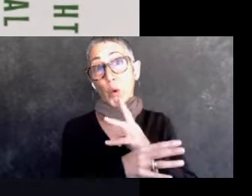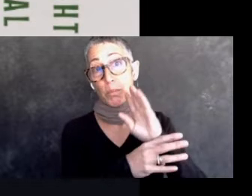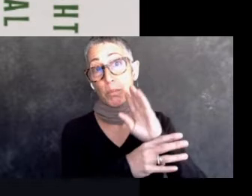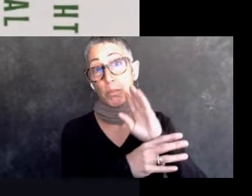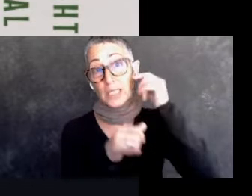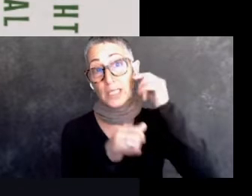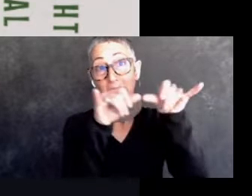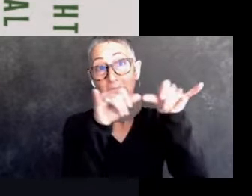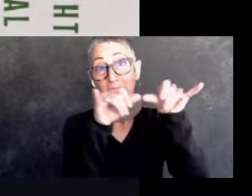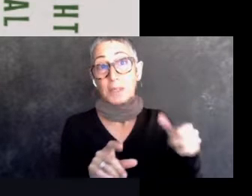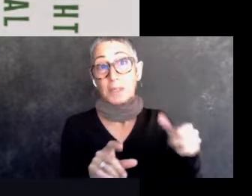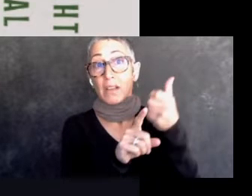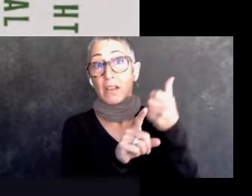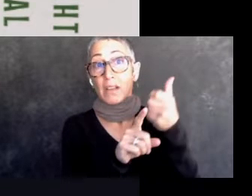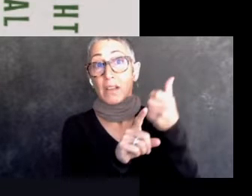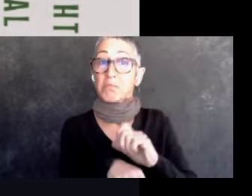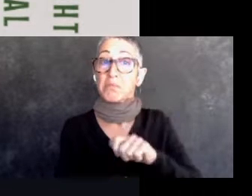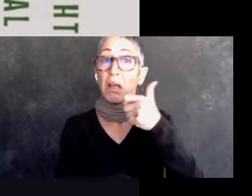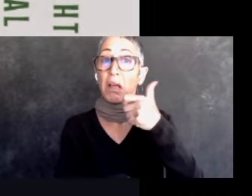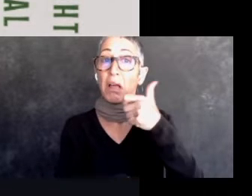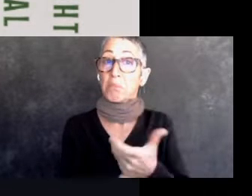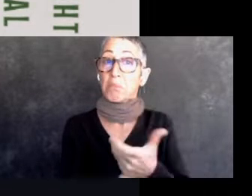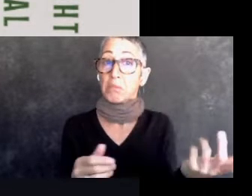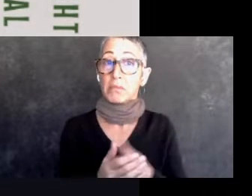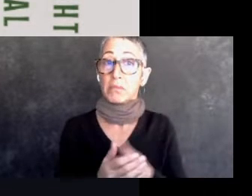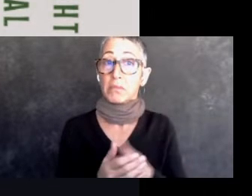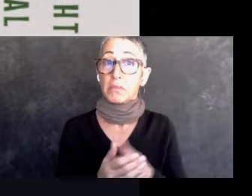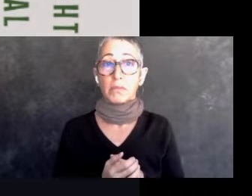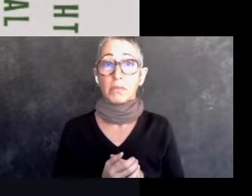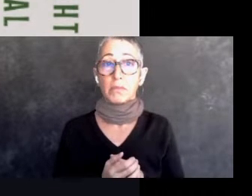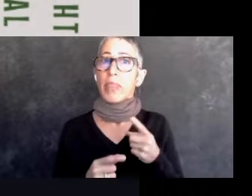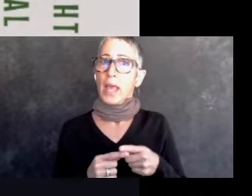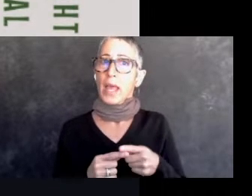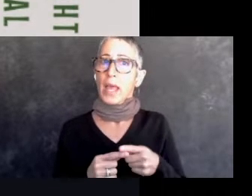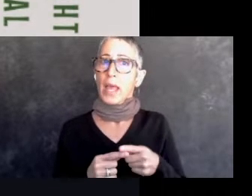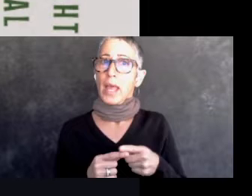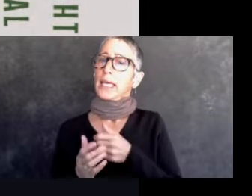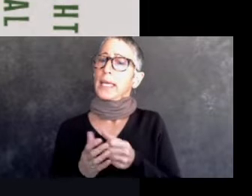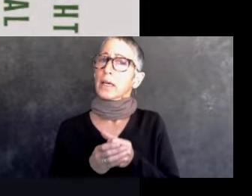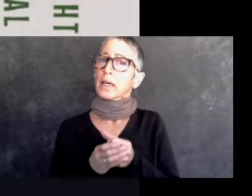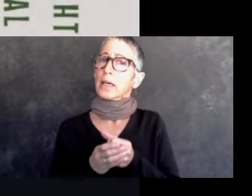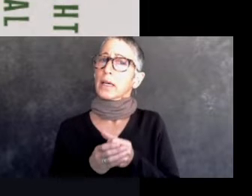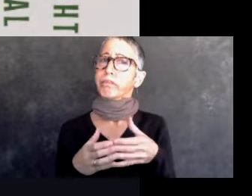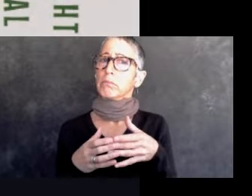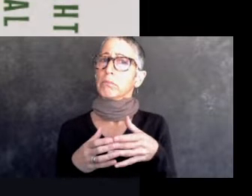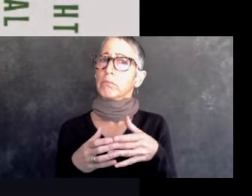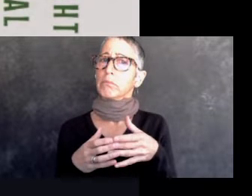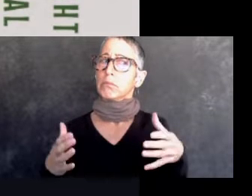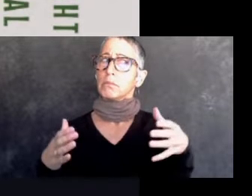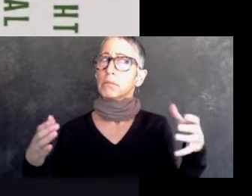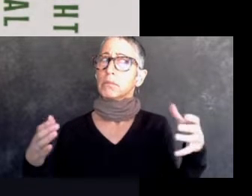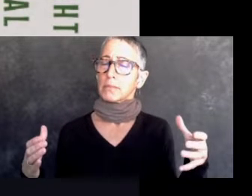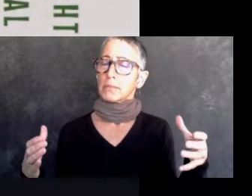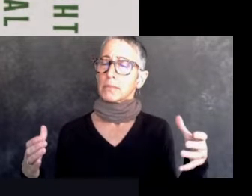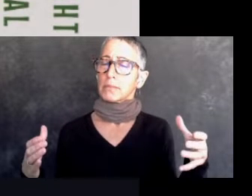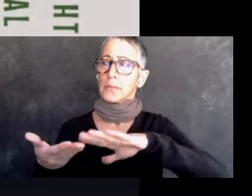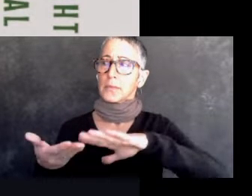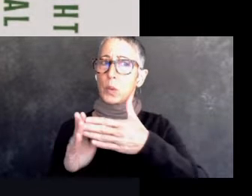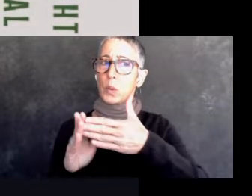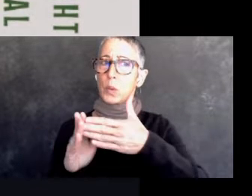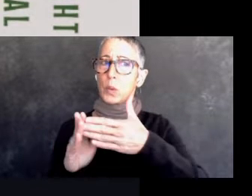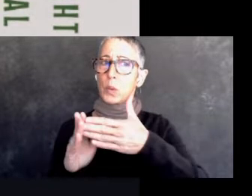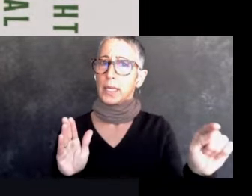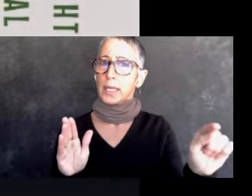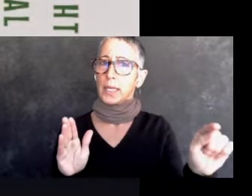um, before I knew it, we were, uh, building community, uh, while we